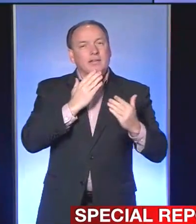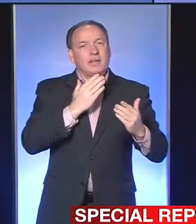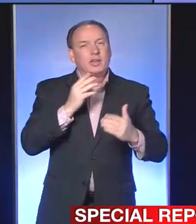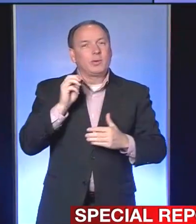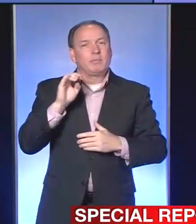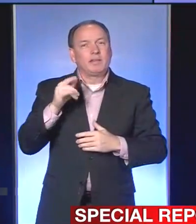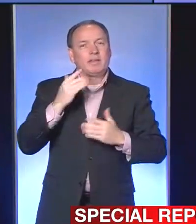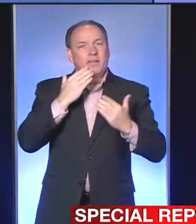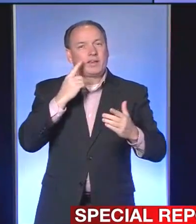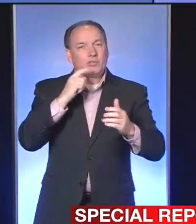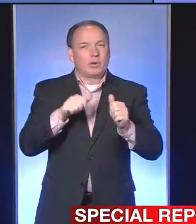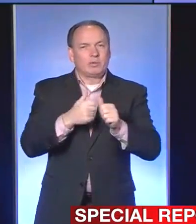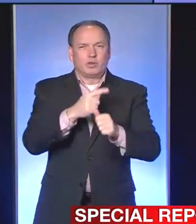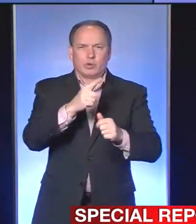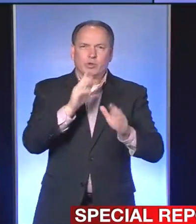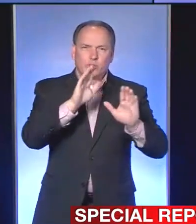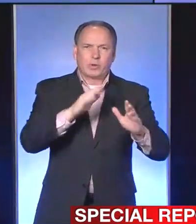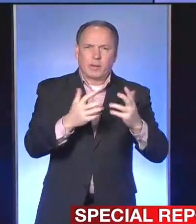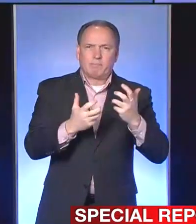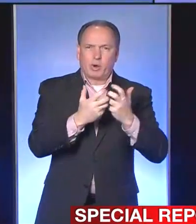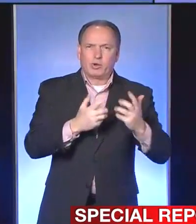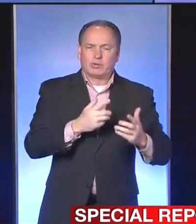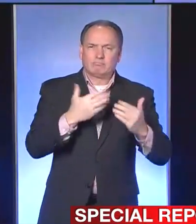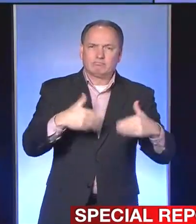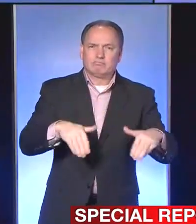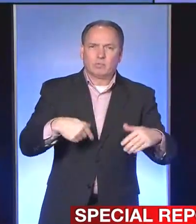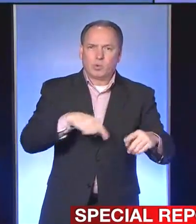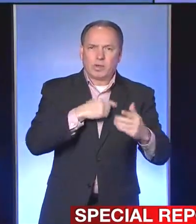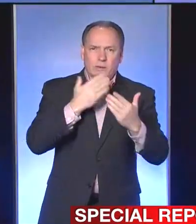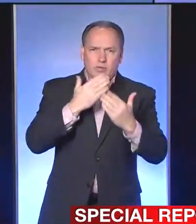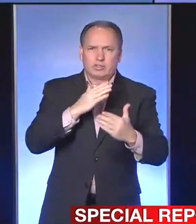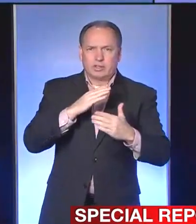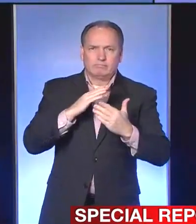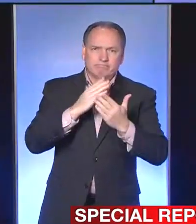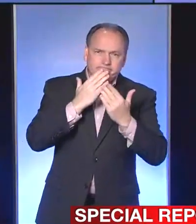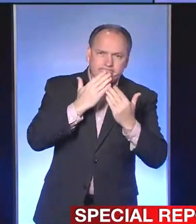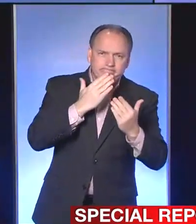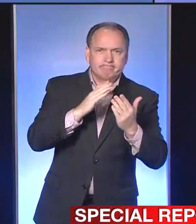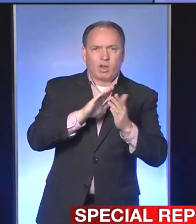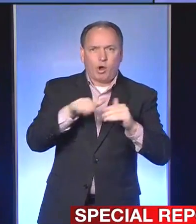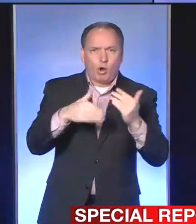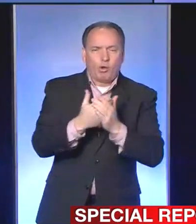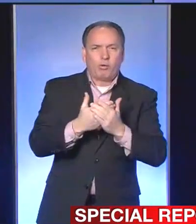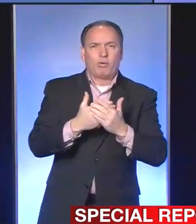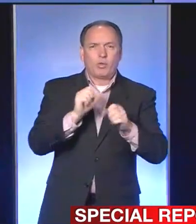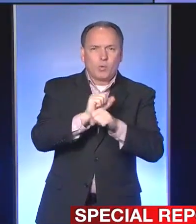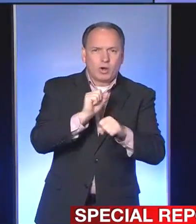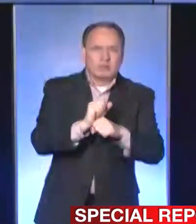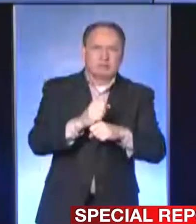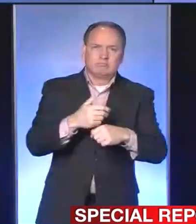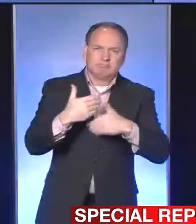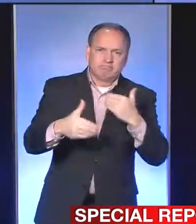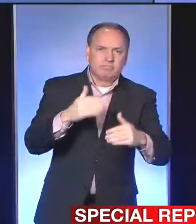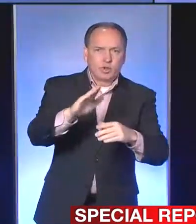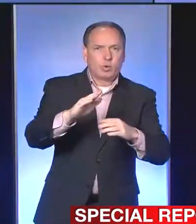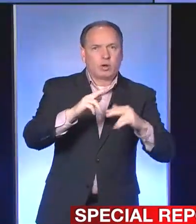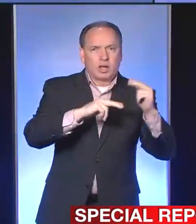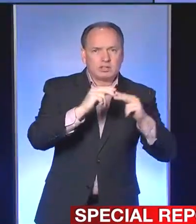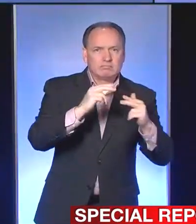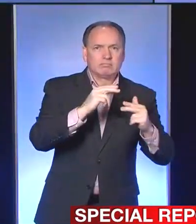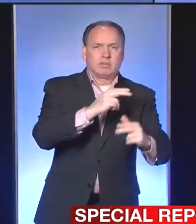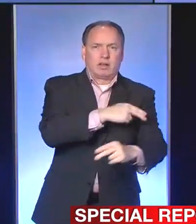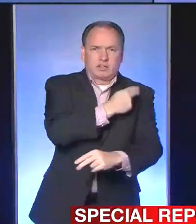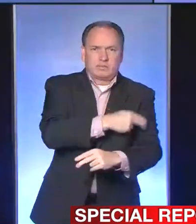update. You're a great partner, and we really appreciate all the work you're doing and everyone in your facility is doing for our